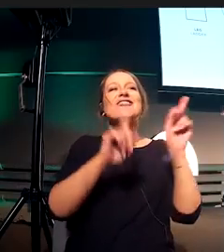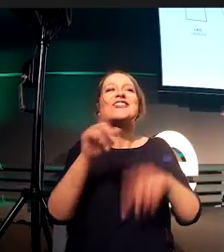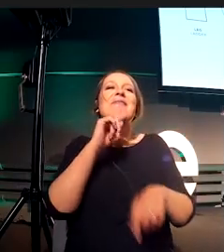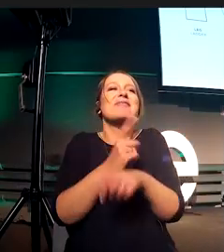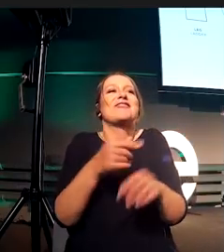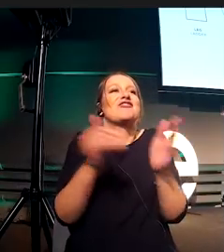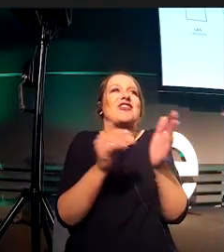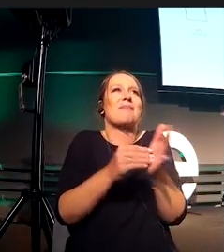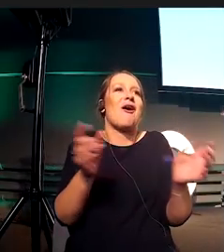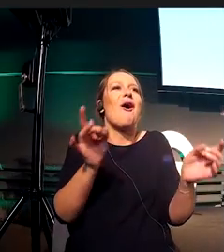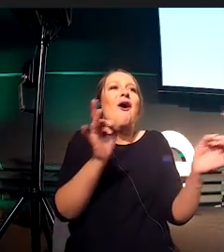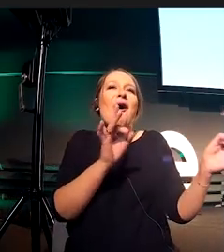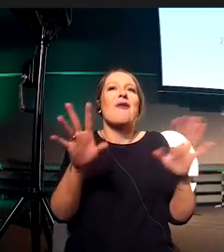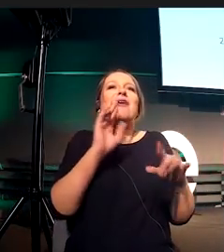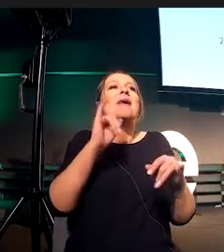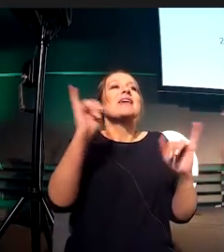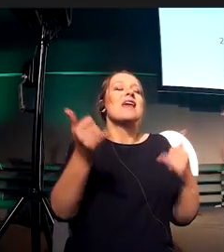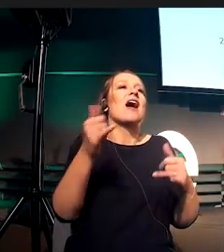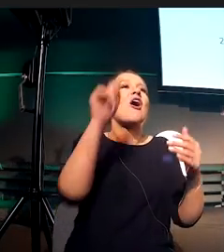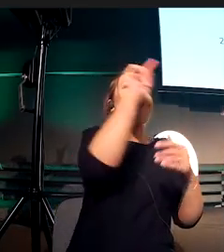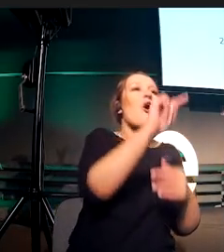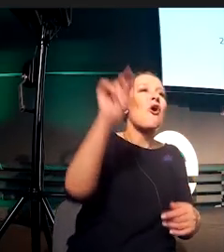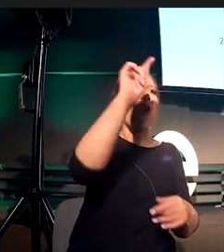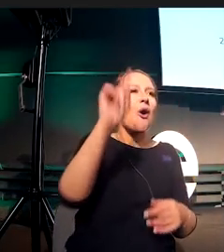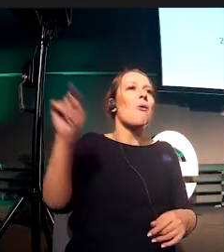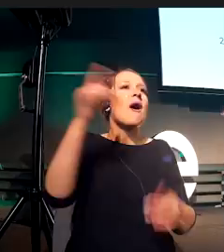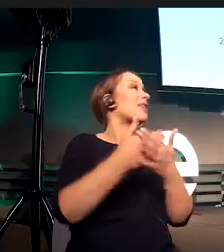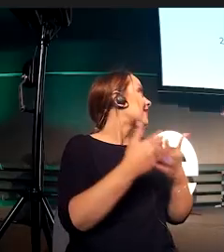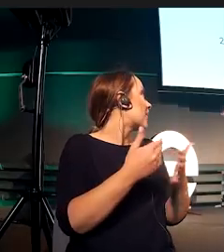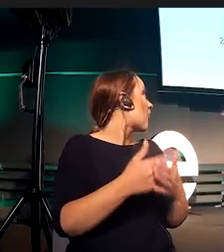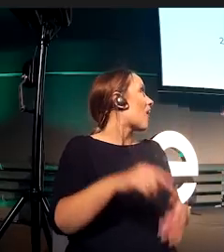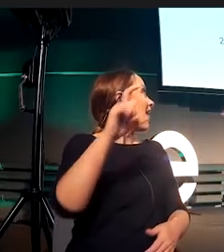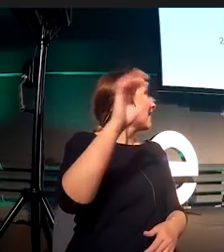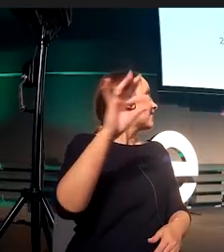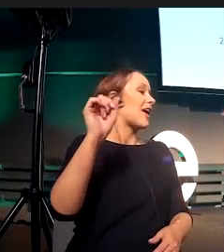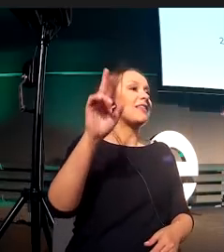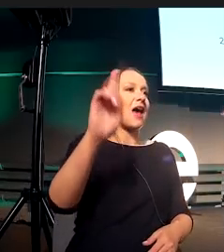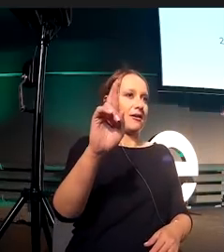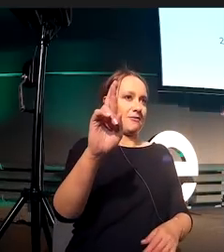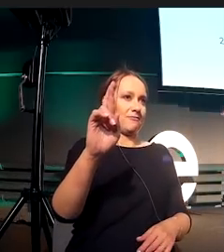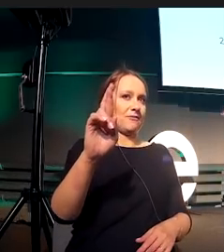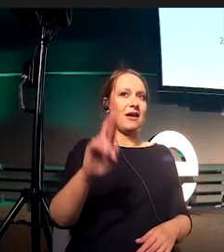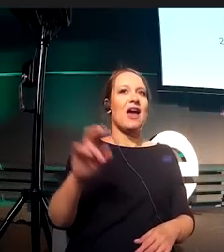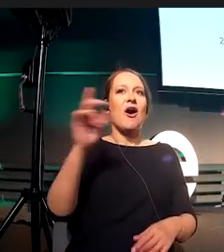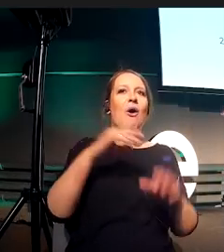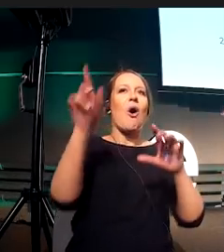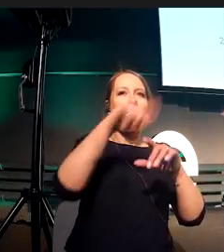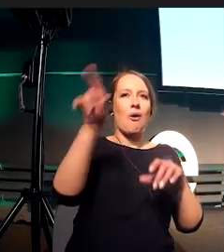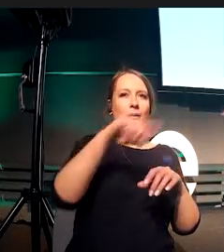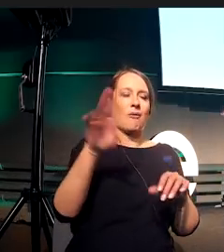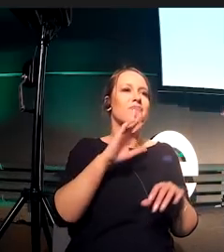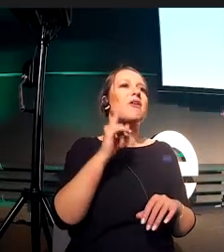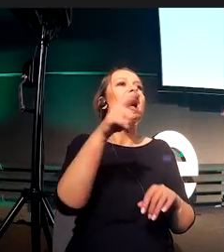have Caesar for. Meet Caesar. Again, he's built from the same ratio as the rest of the tools are built.